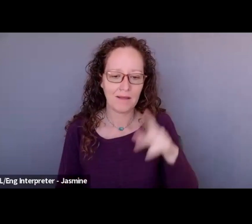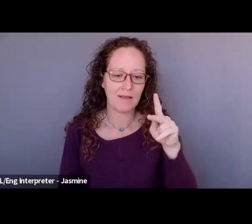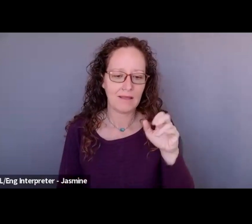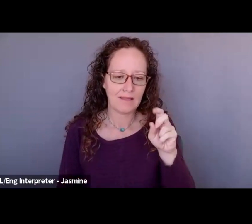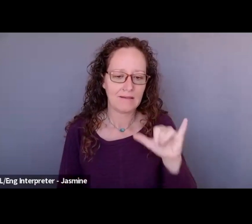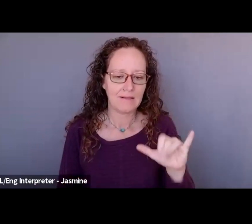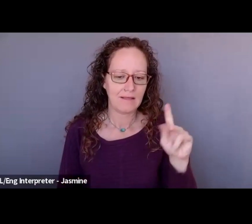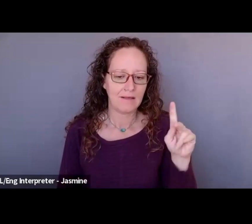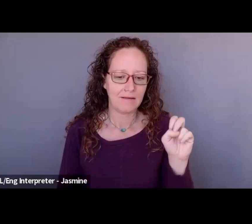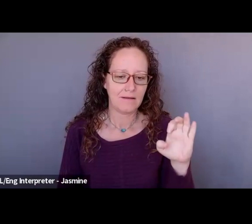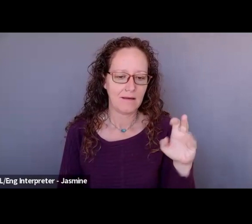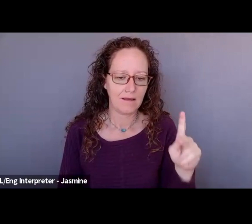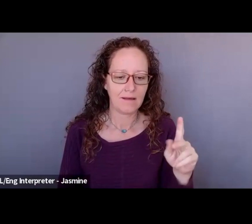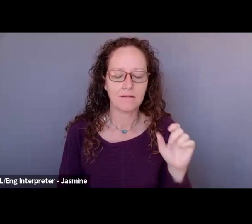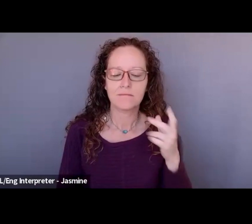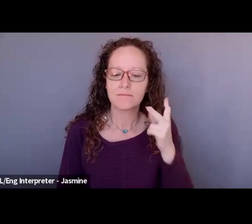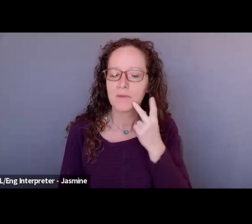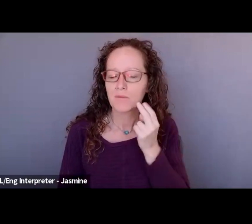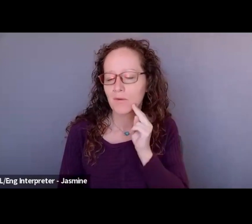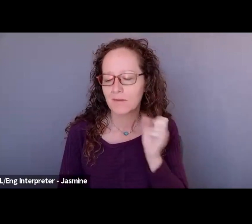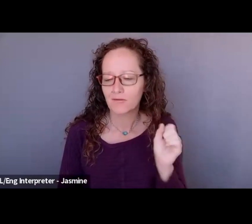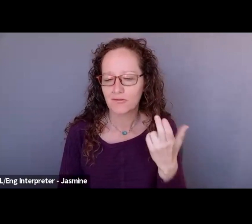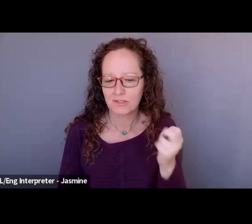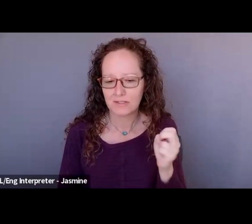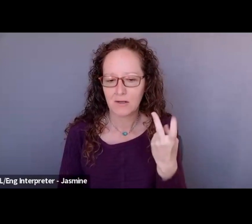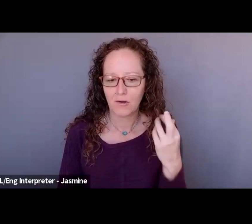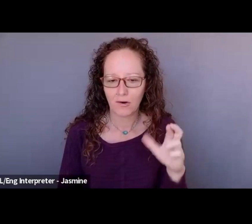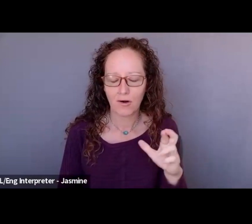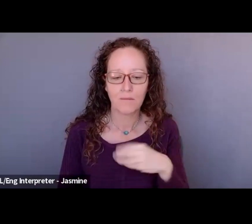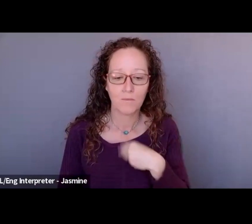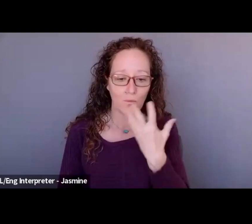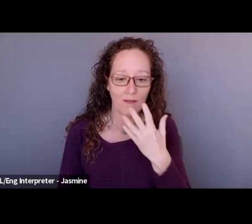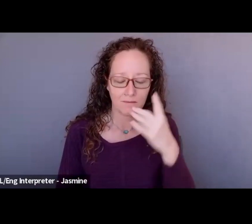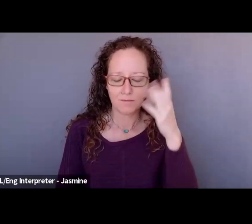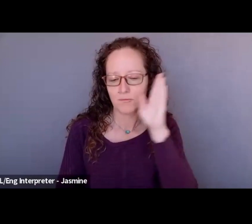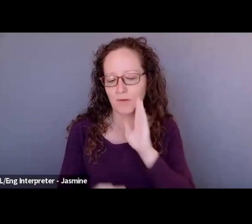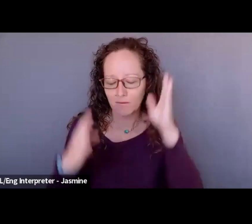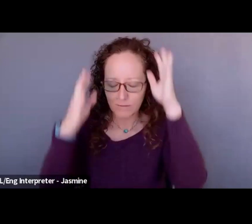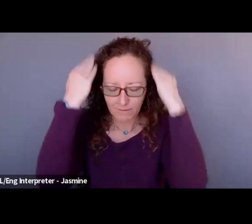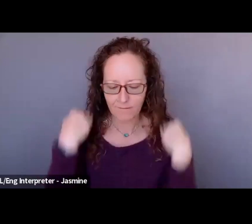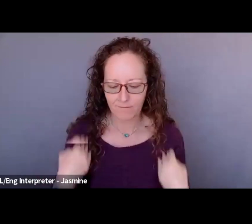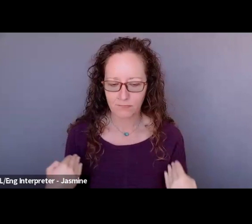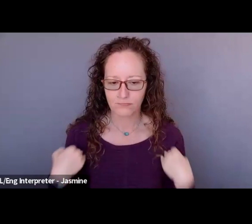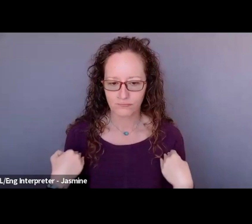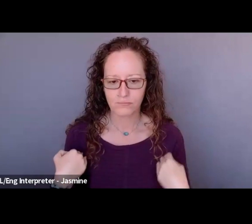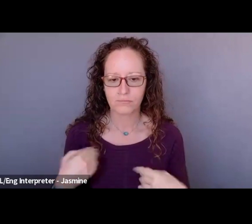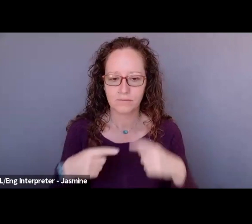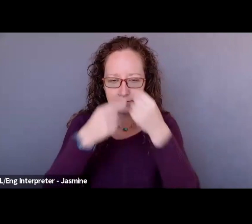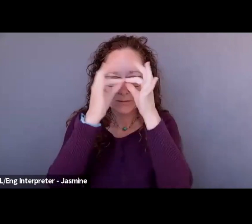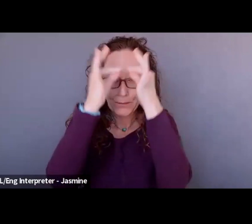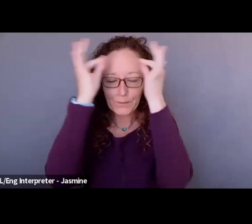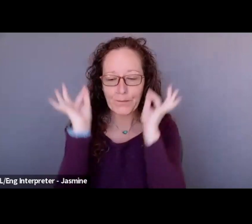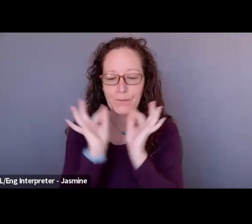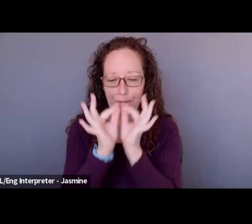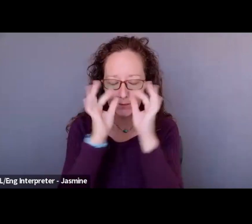woman with brown hair. It's down a little bit past my shoulders. I'm wearing some large round wire-framed glasses